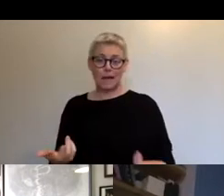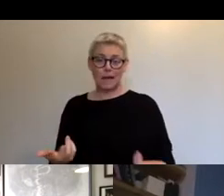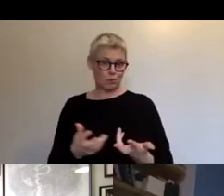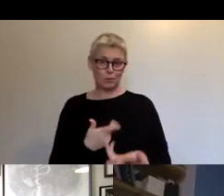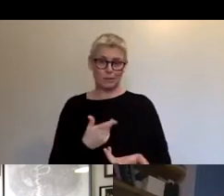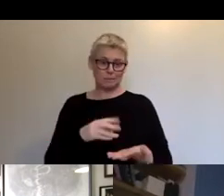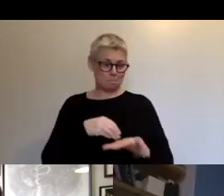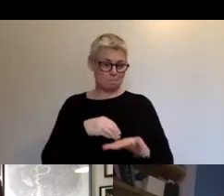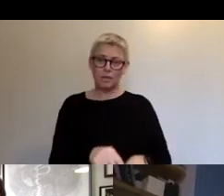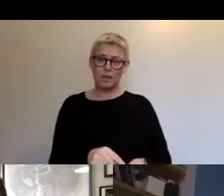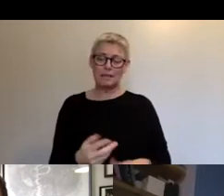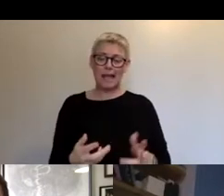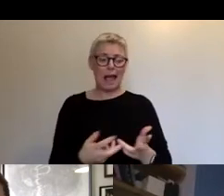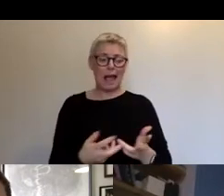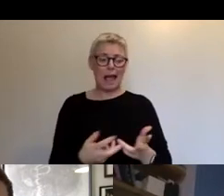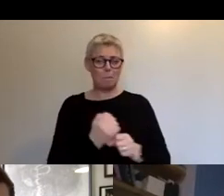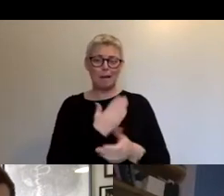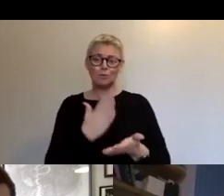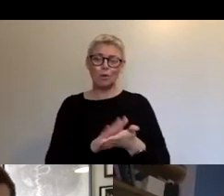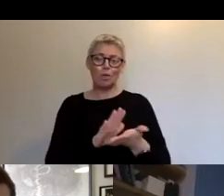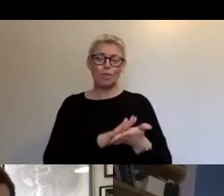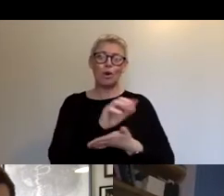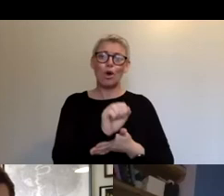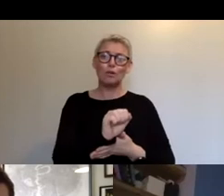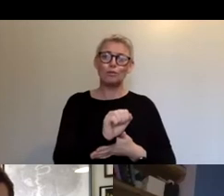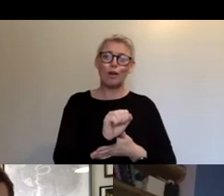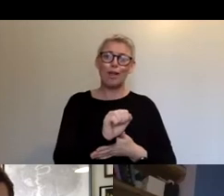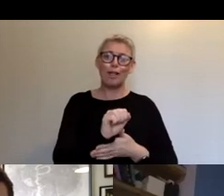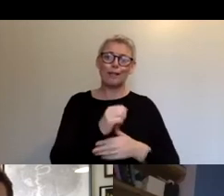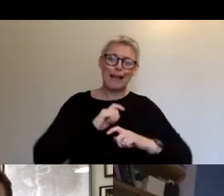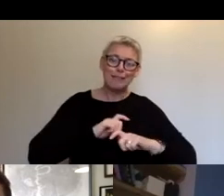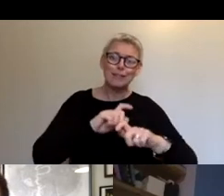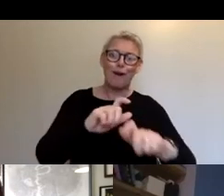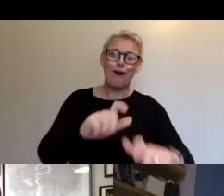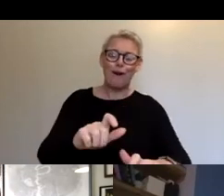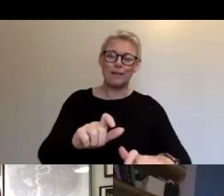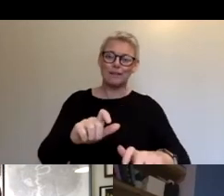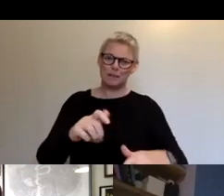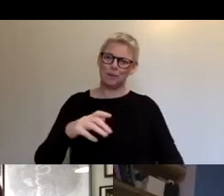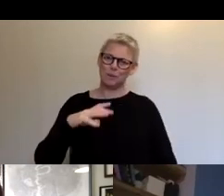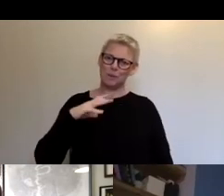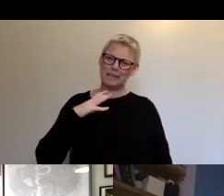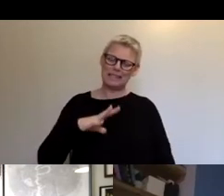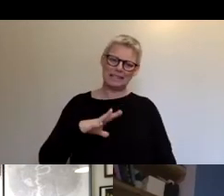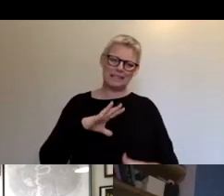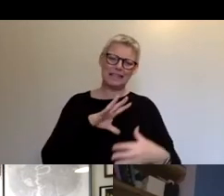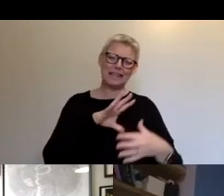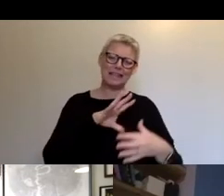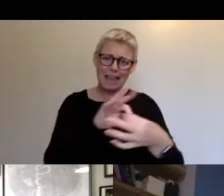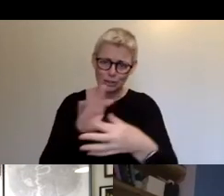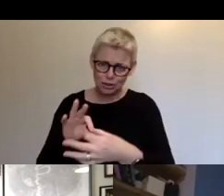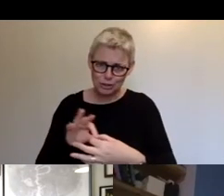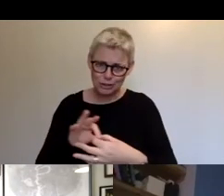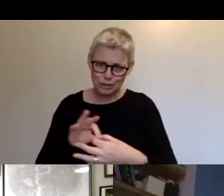future? How do we put this stuff behind a paywall in a way that maintains the connection that continues